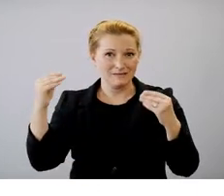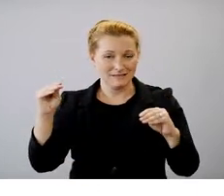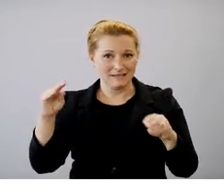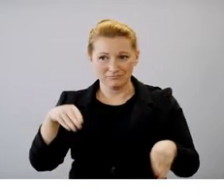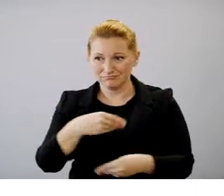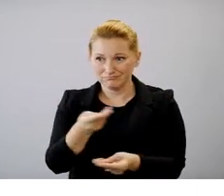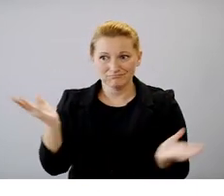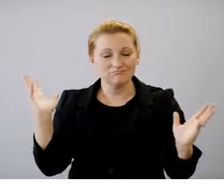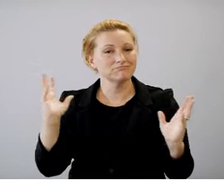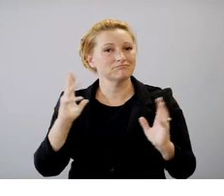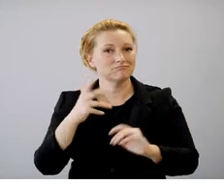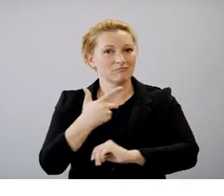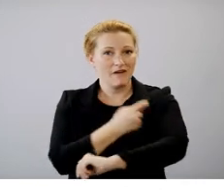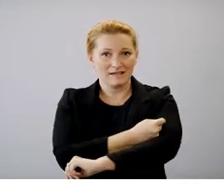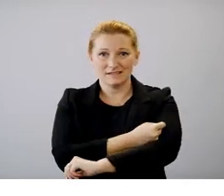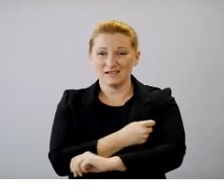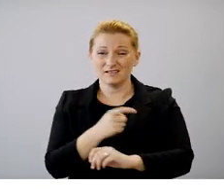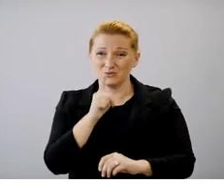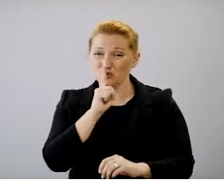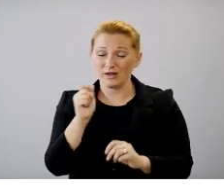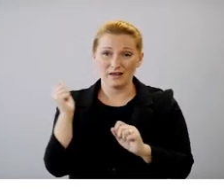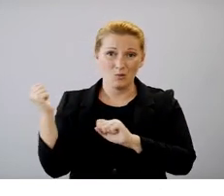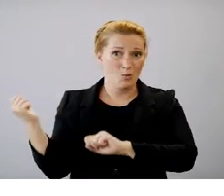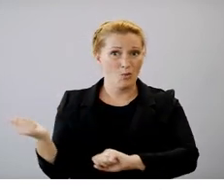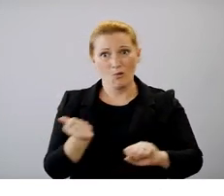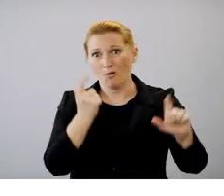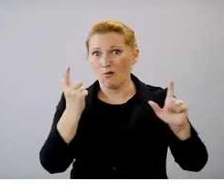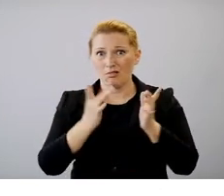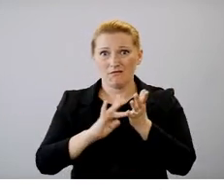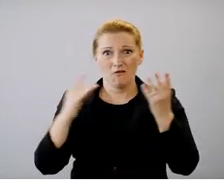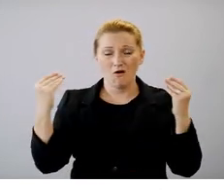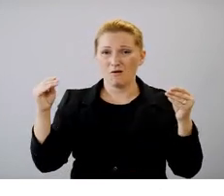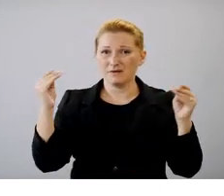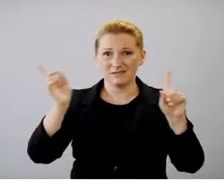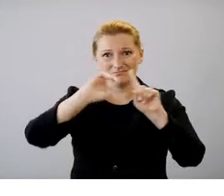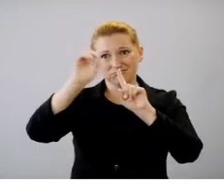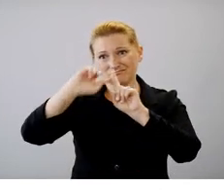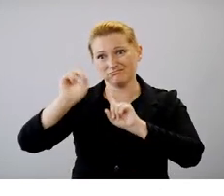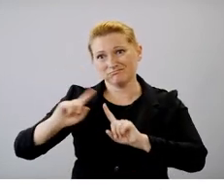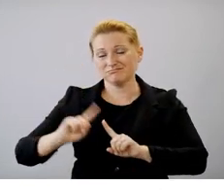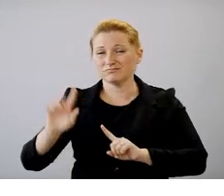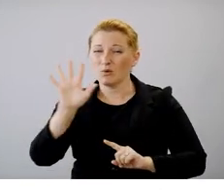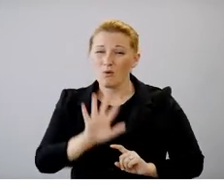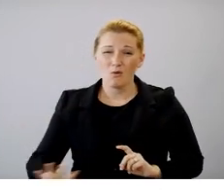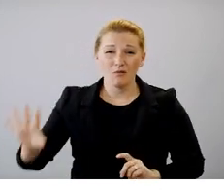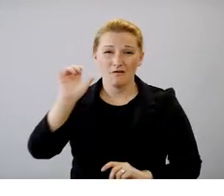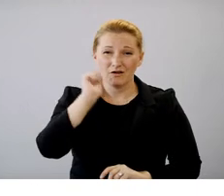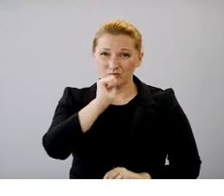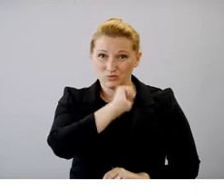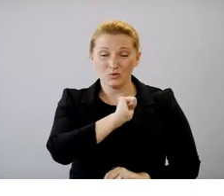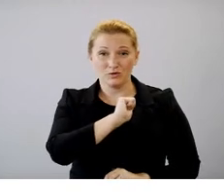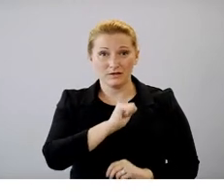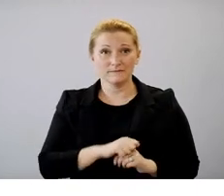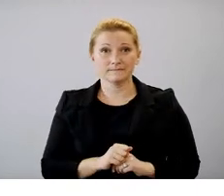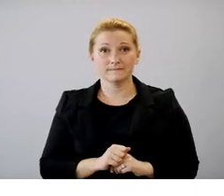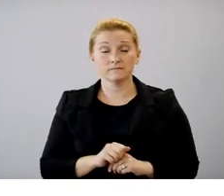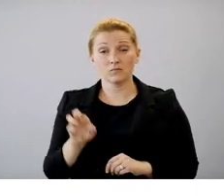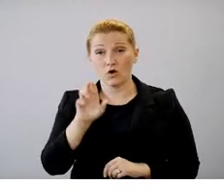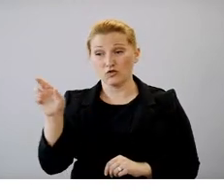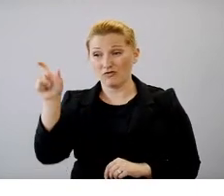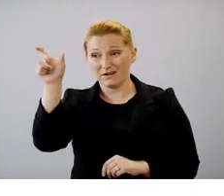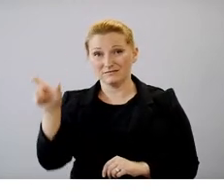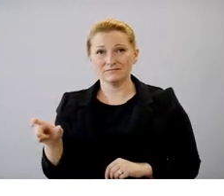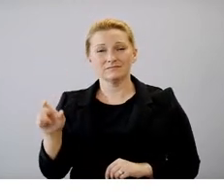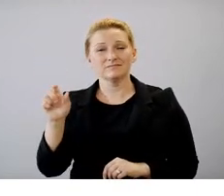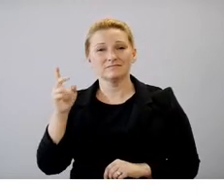vaccinations. And so you can find them at almost all pharmacies statewide to get vaccinated. On the right, you'll see